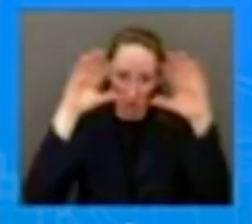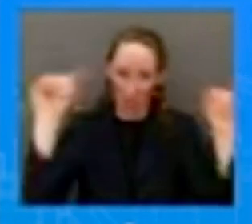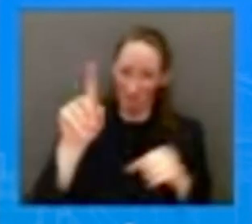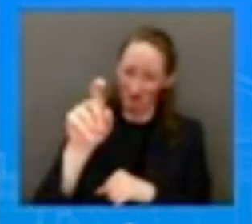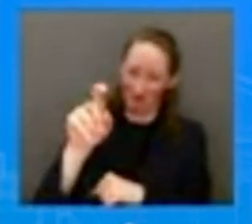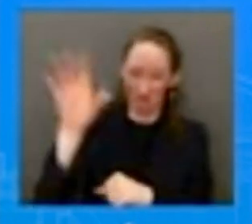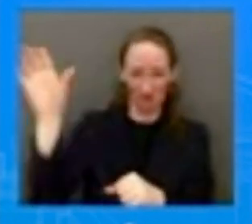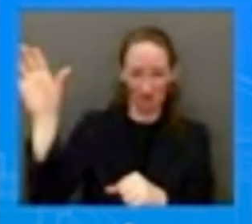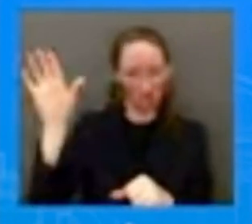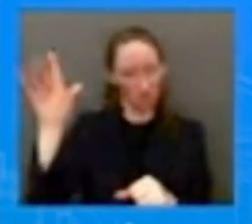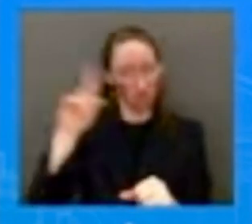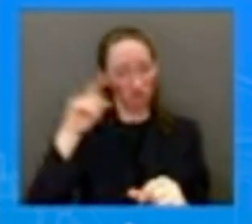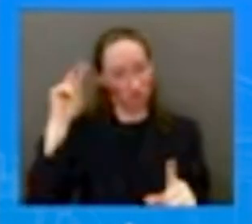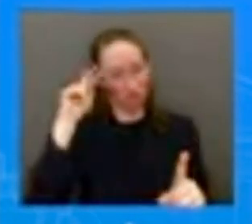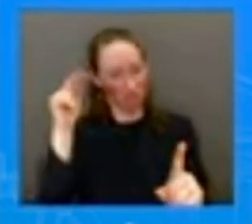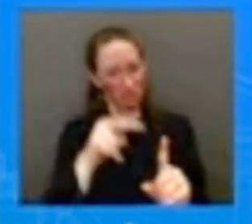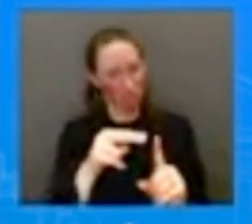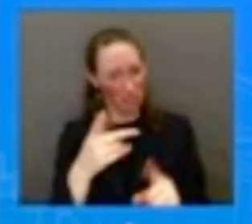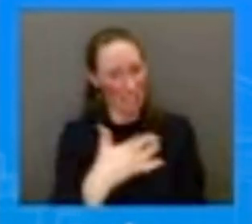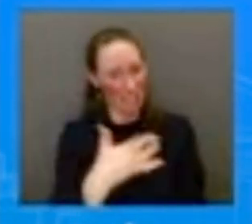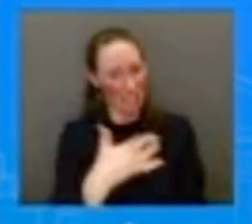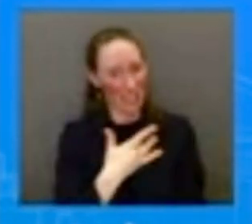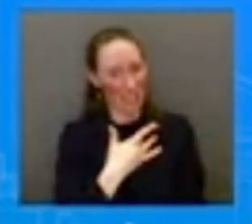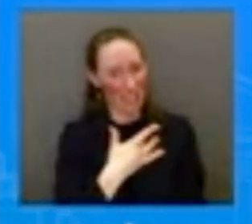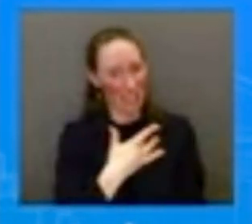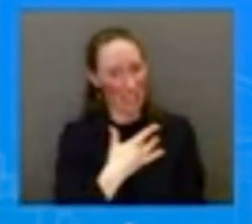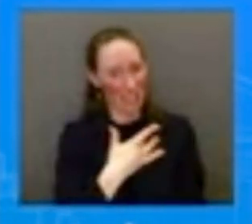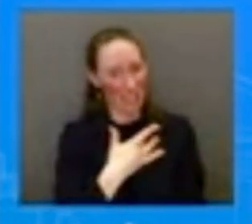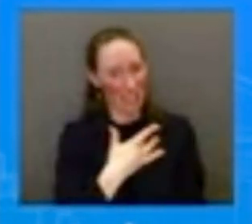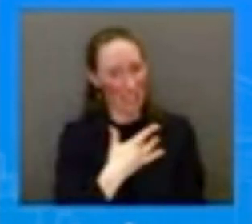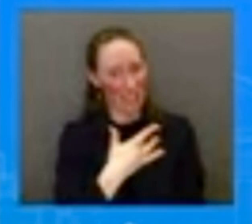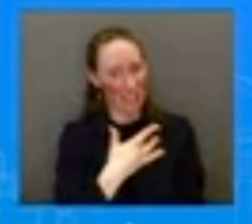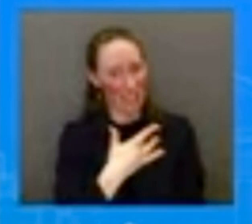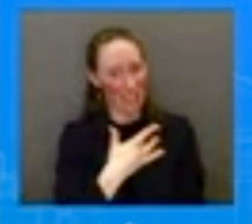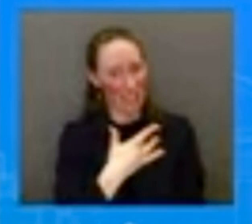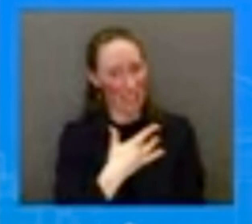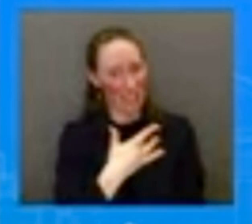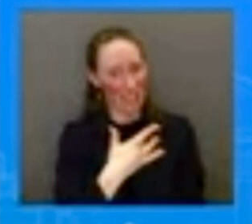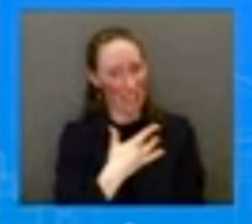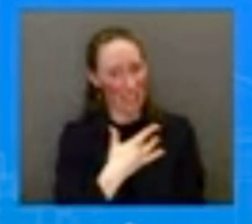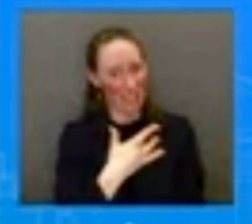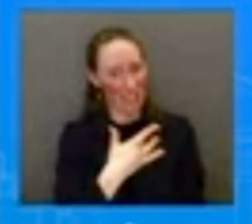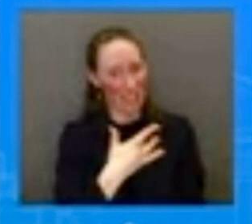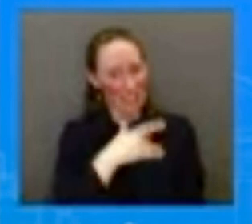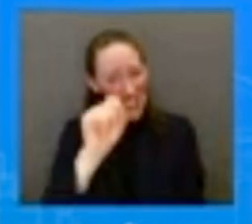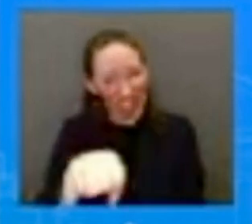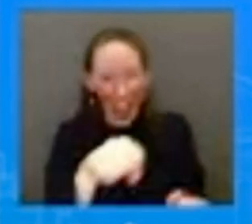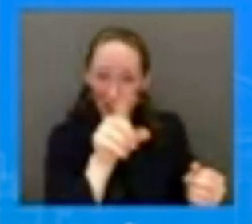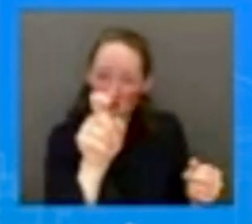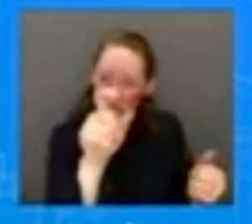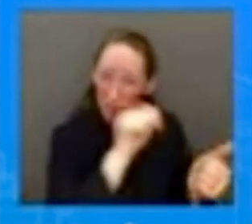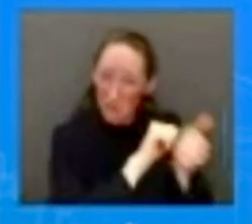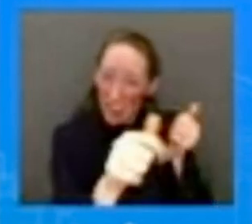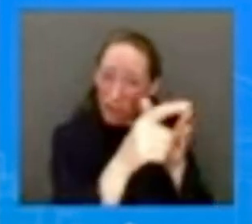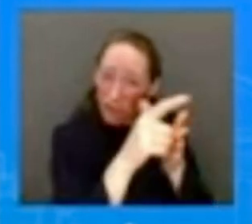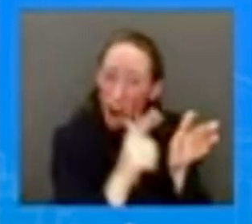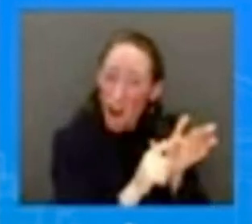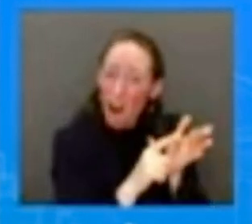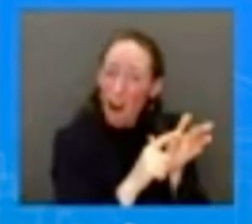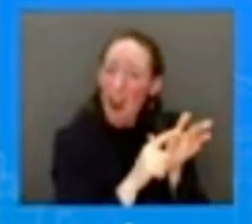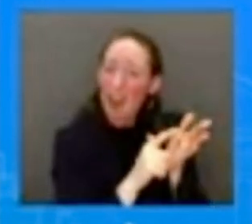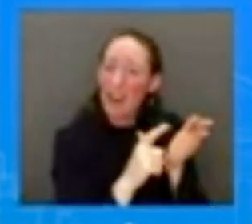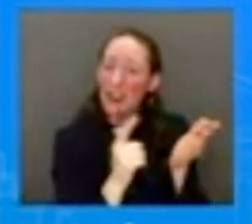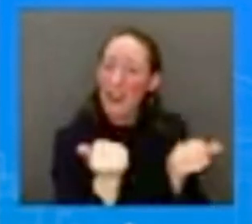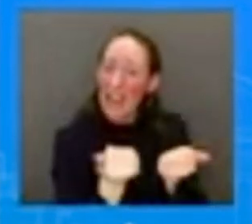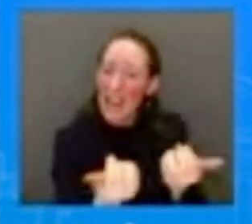the government can bring, given kind of culturally where the U.S. is, on this issue of